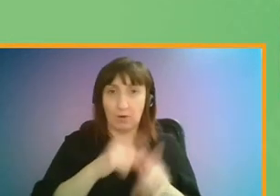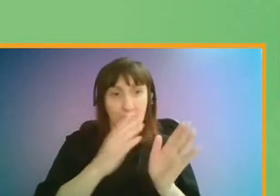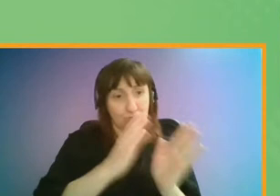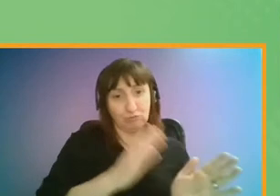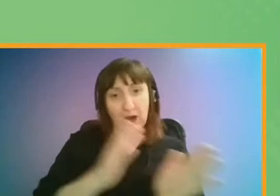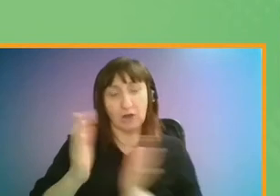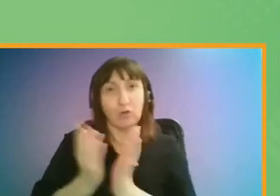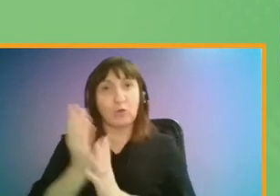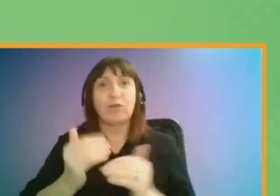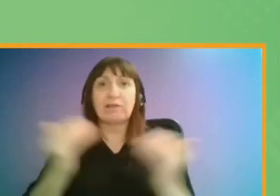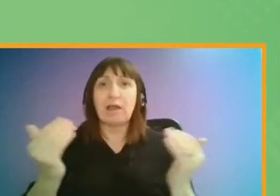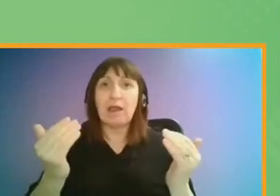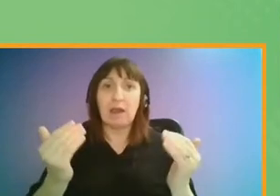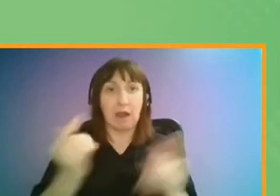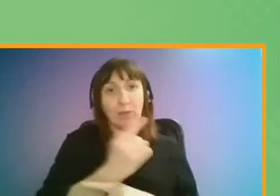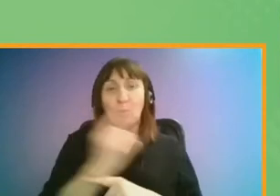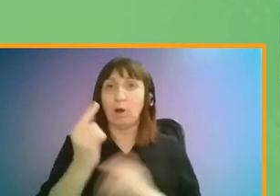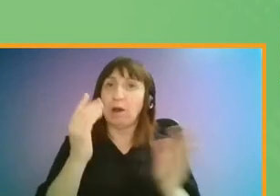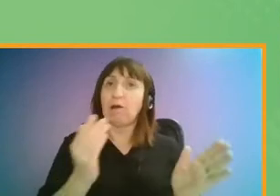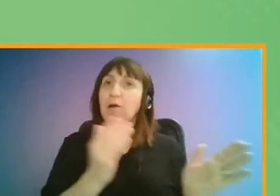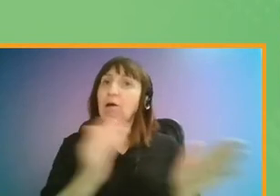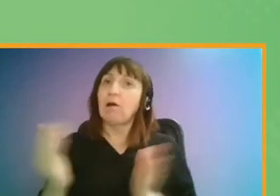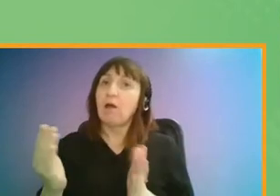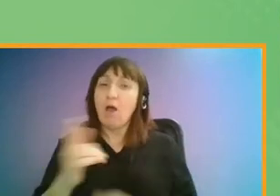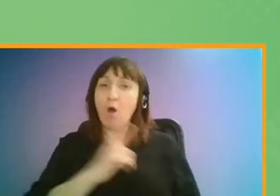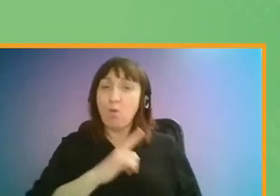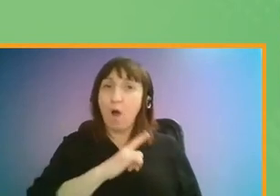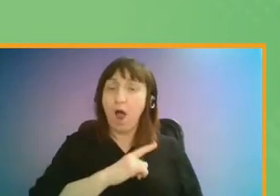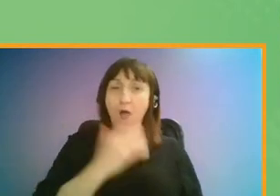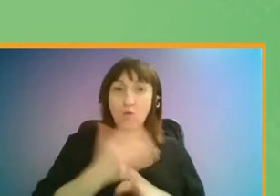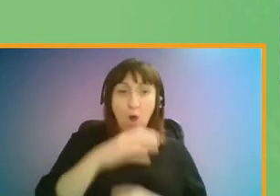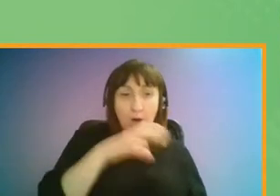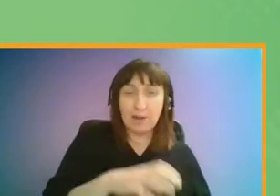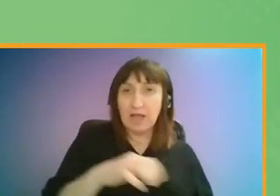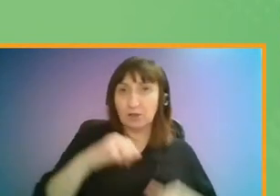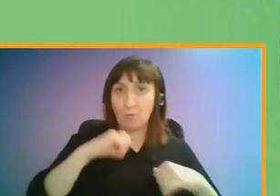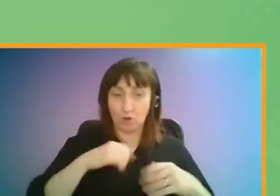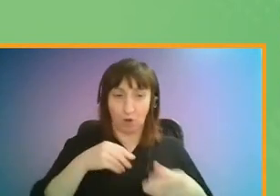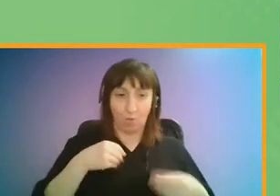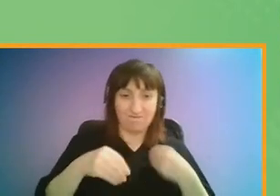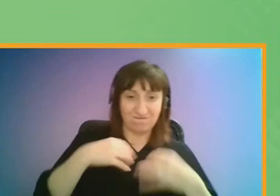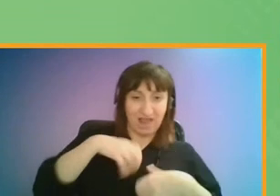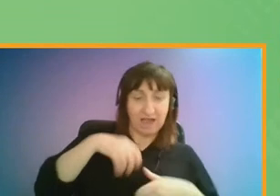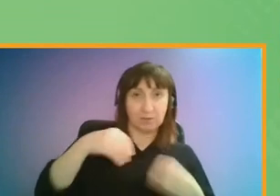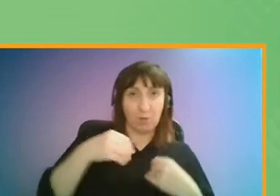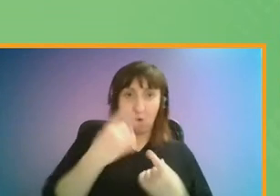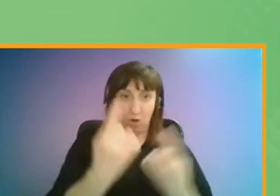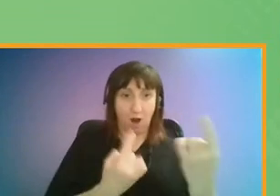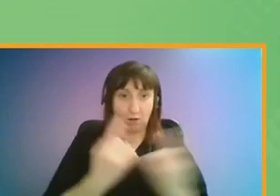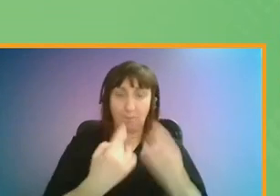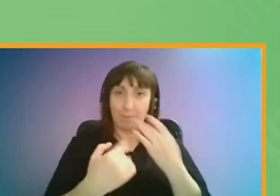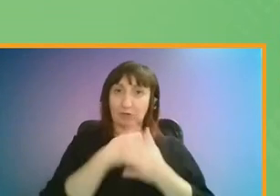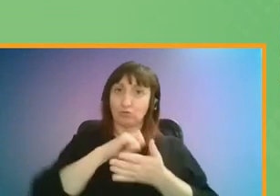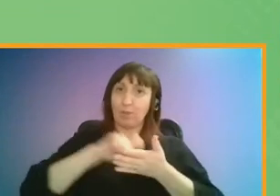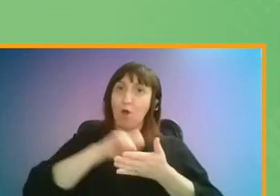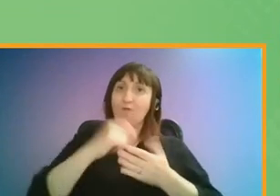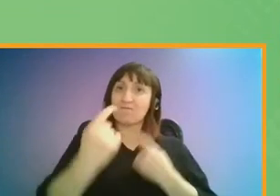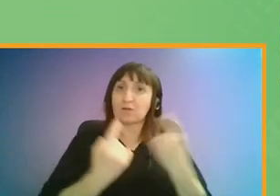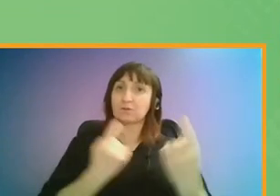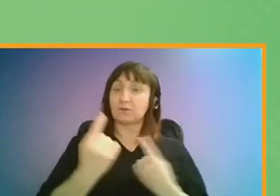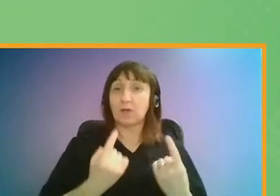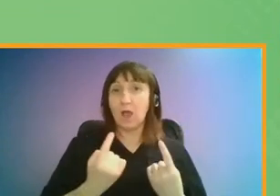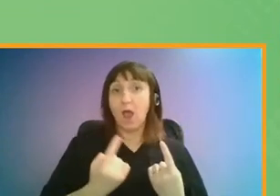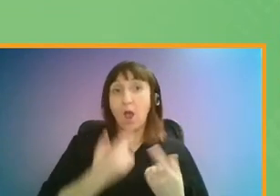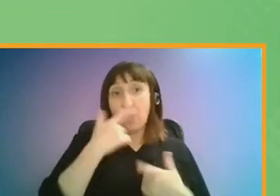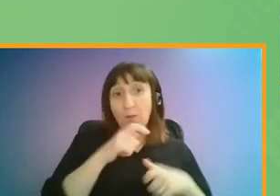throughout the day and week. This is because workplaces and employers are more flexible about when their employees come into the office, with many choosing to